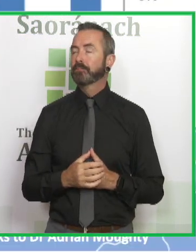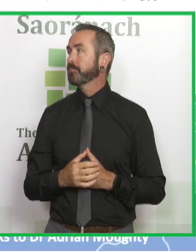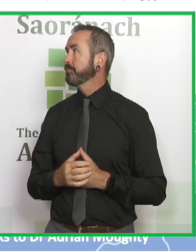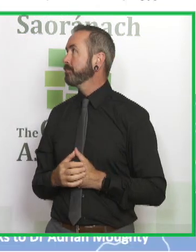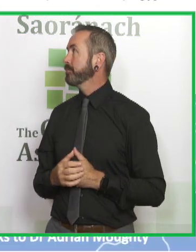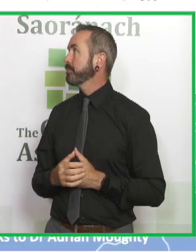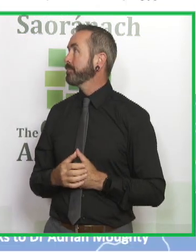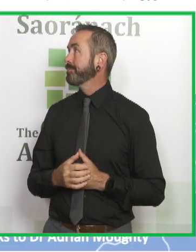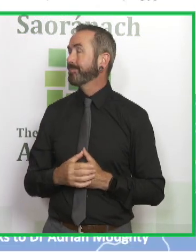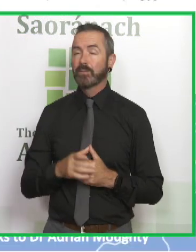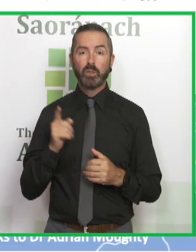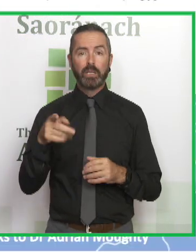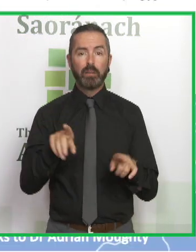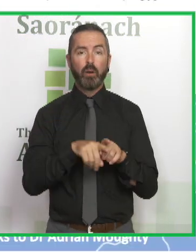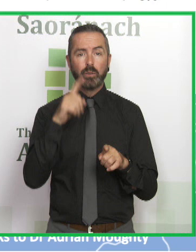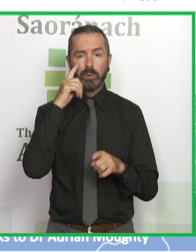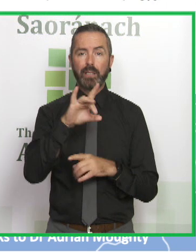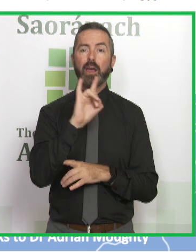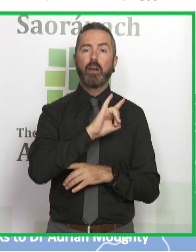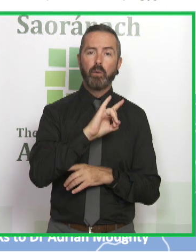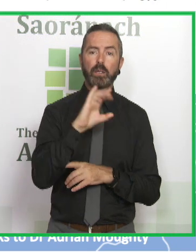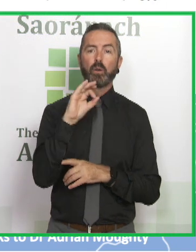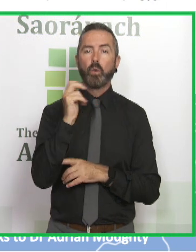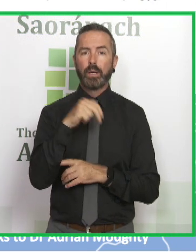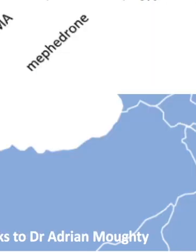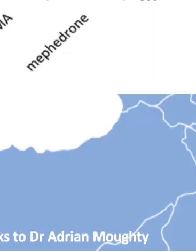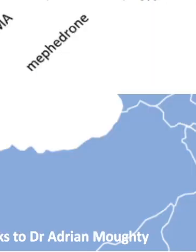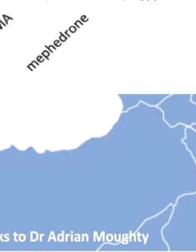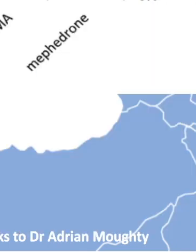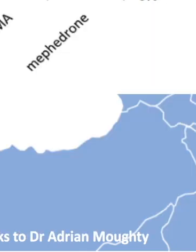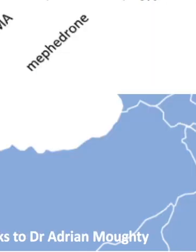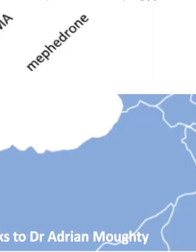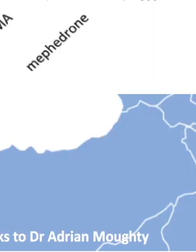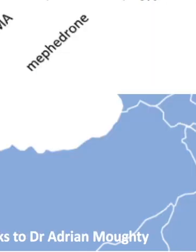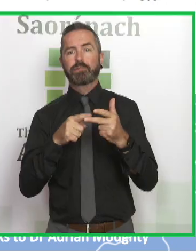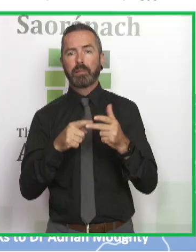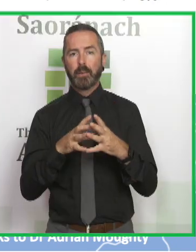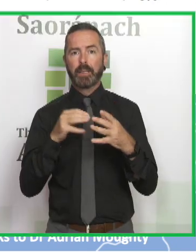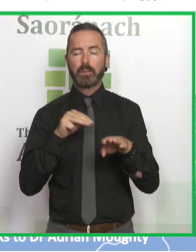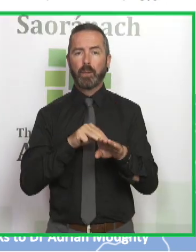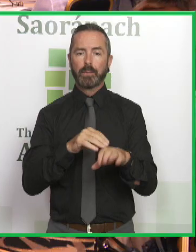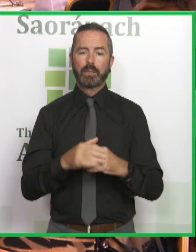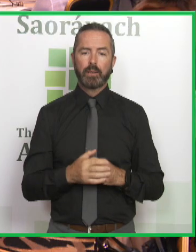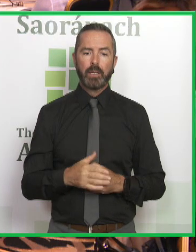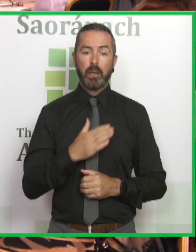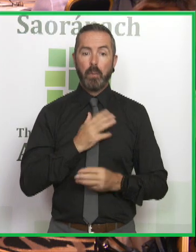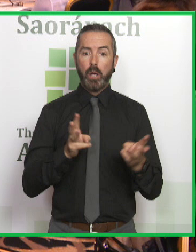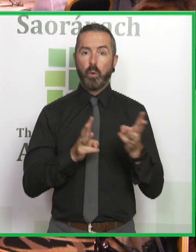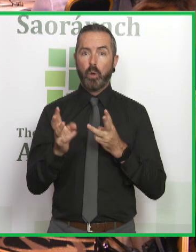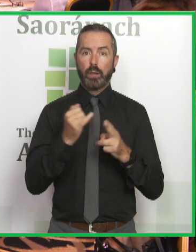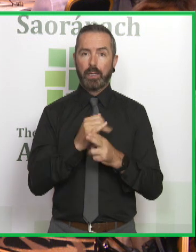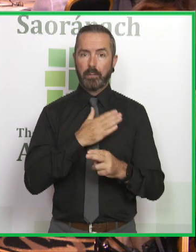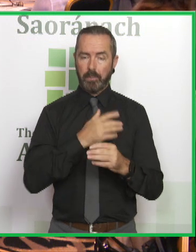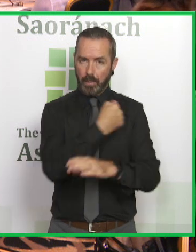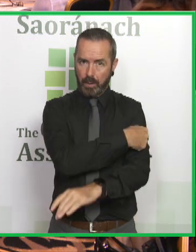And again, there we're seeing obviously heroin, cocaine, cannabis, et cetera, being the main issues. So my work in the Matter Emergency